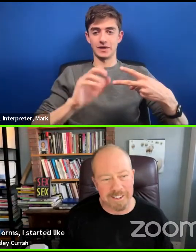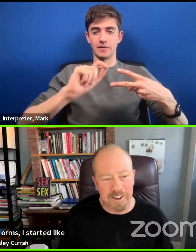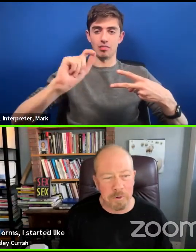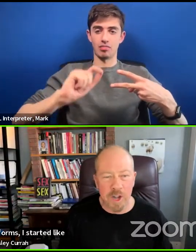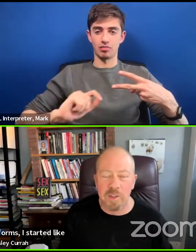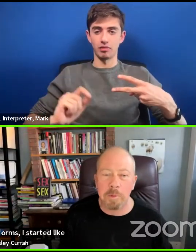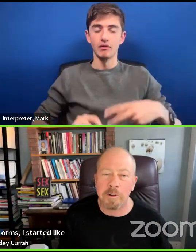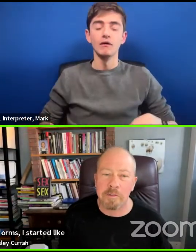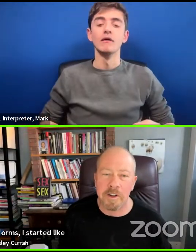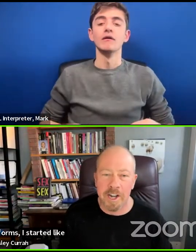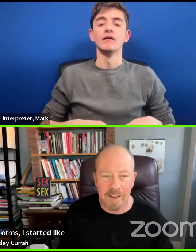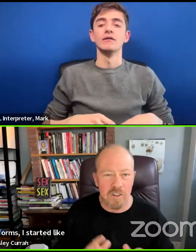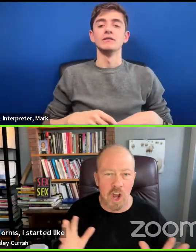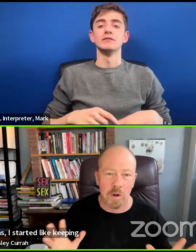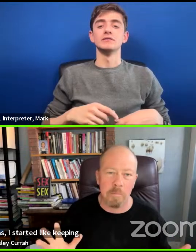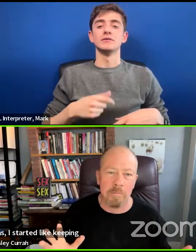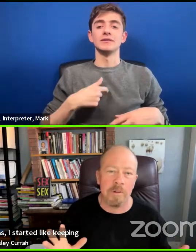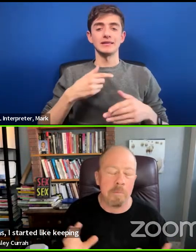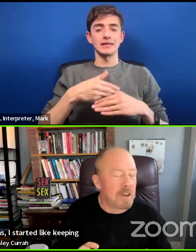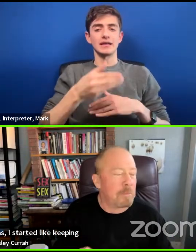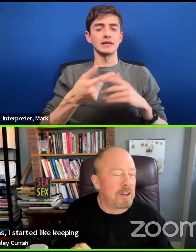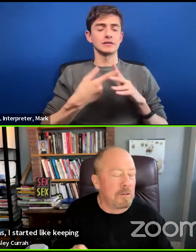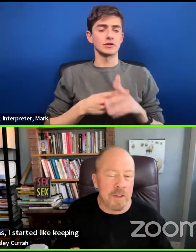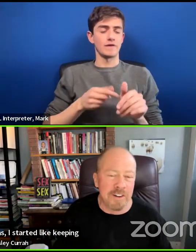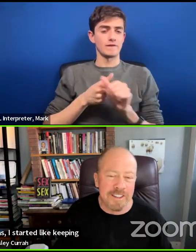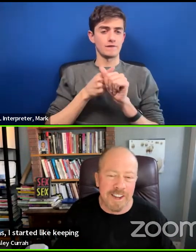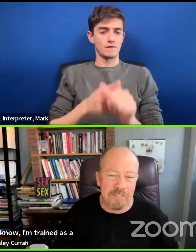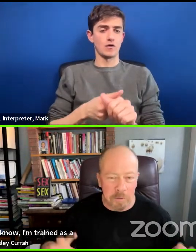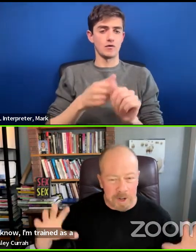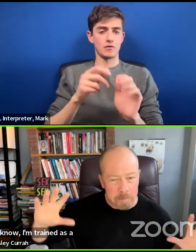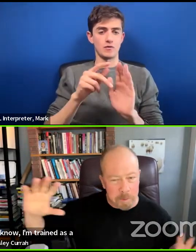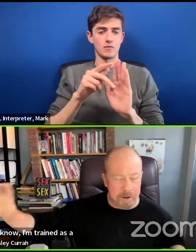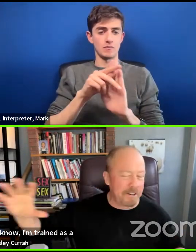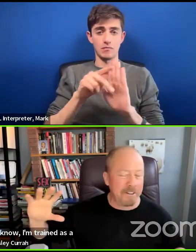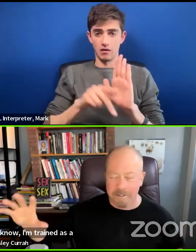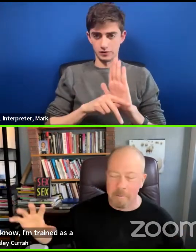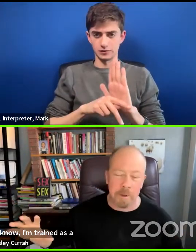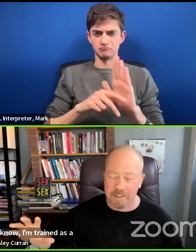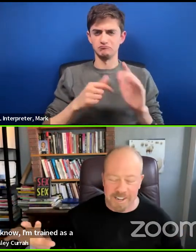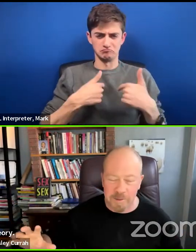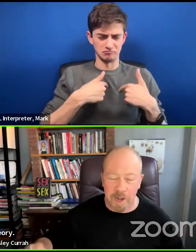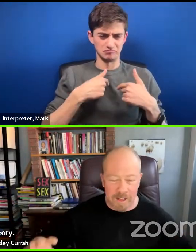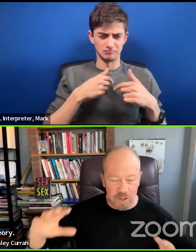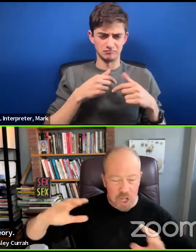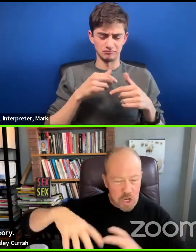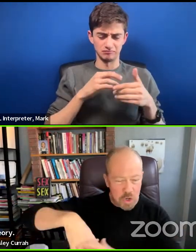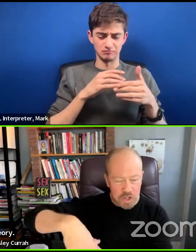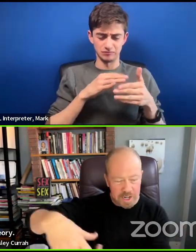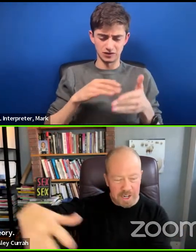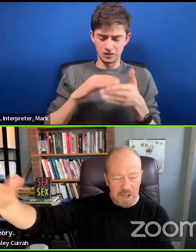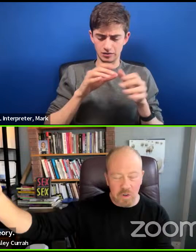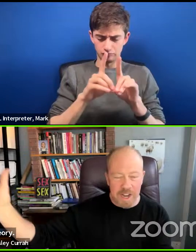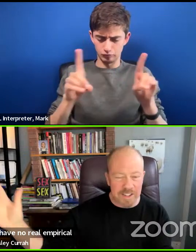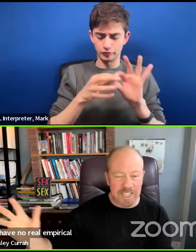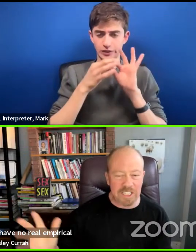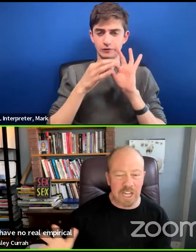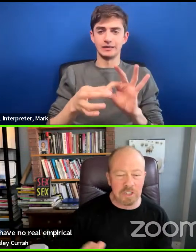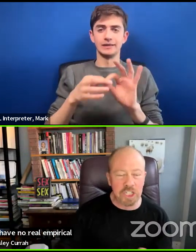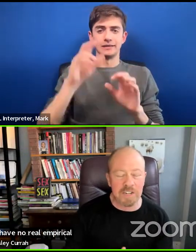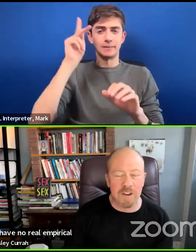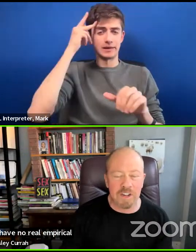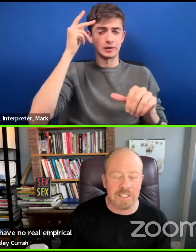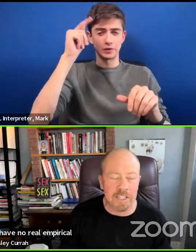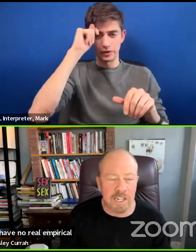policies. I'm trained as a political theory. I have no political theorist. I have no real empirical abilities, but I had this huge crazy